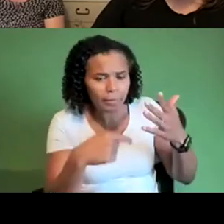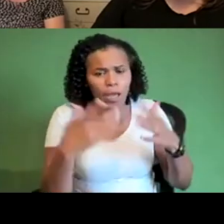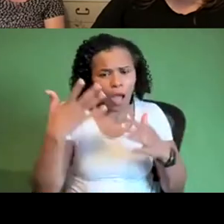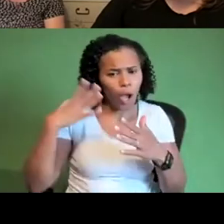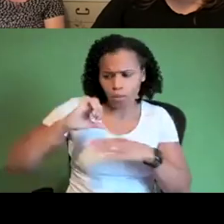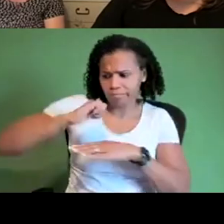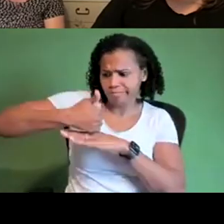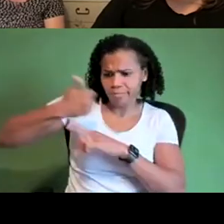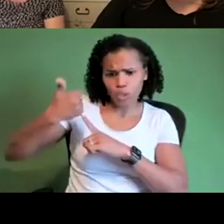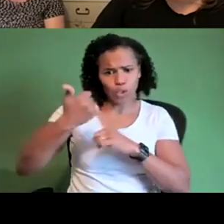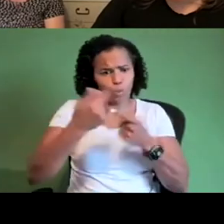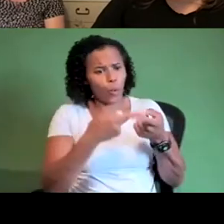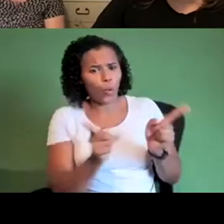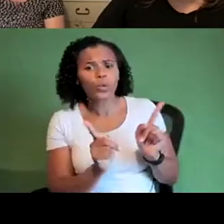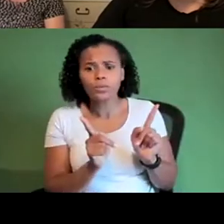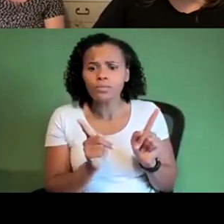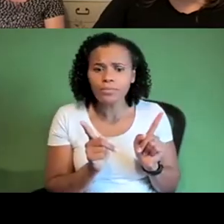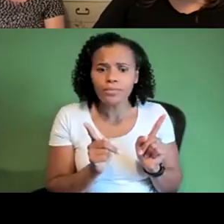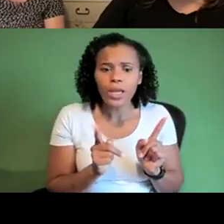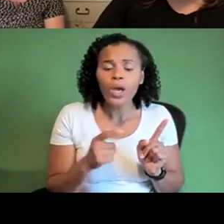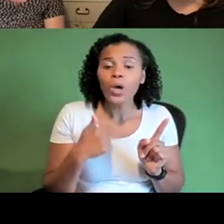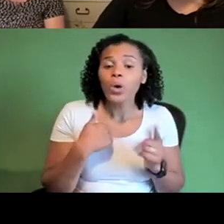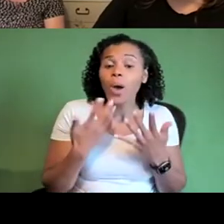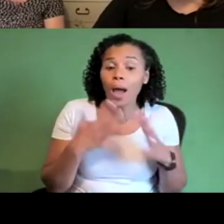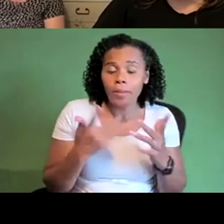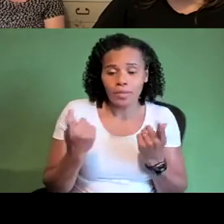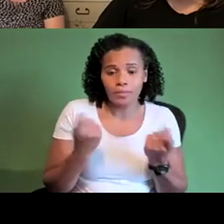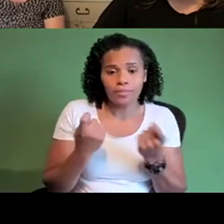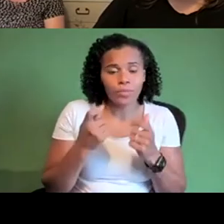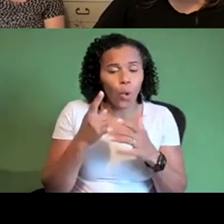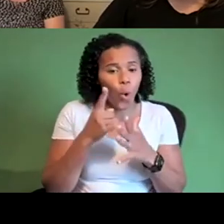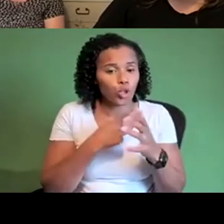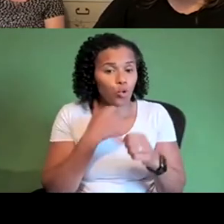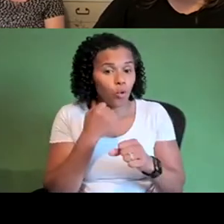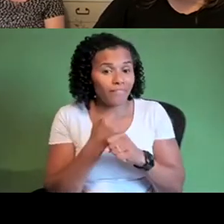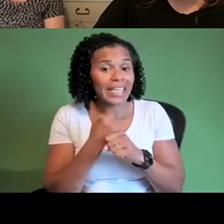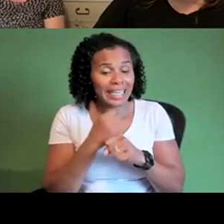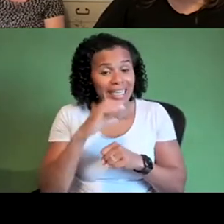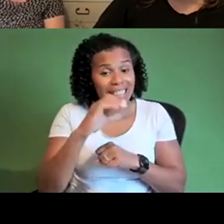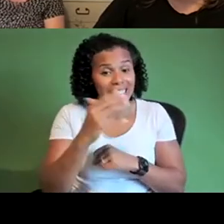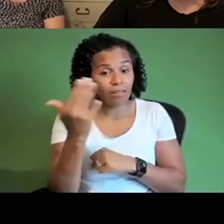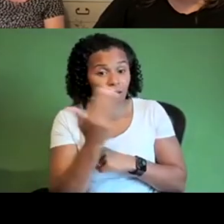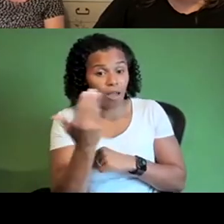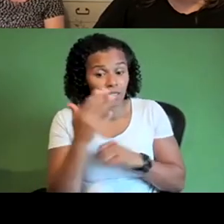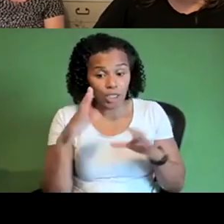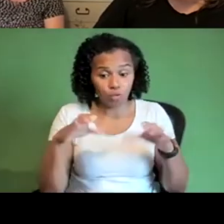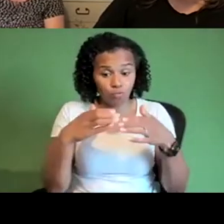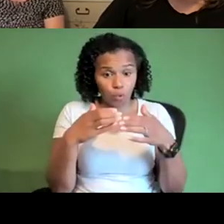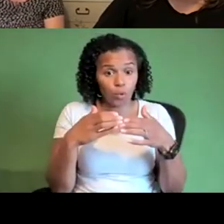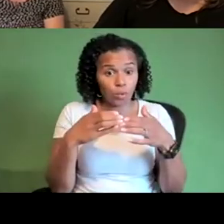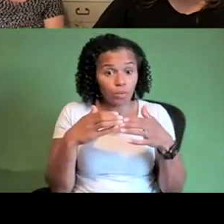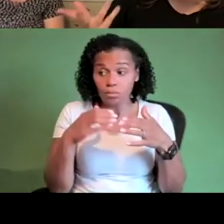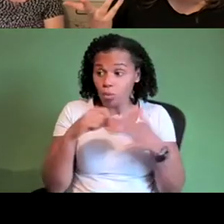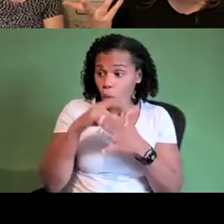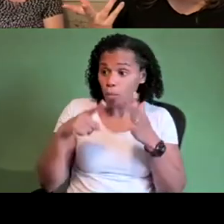so i've been running the the autography c19 group past the end of our project finish um because